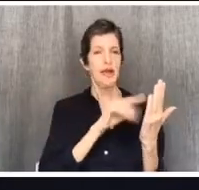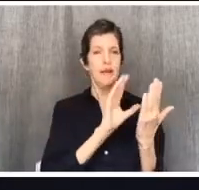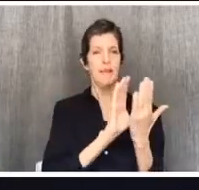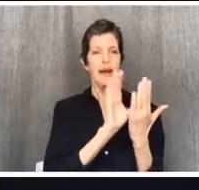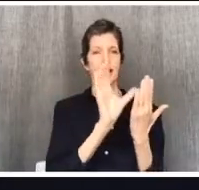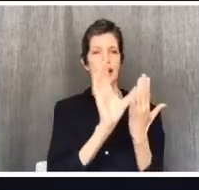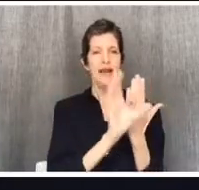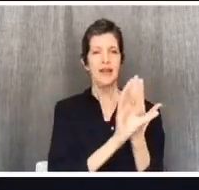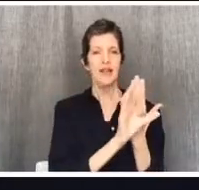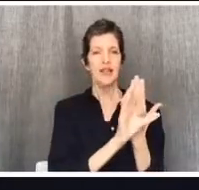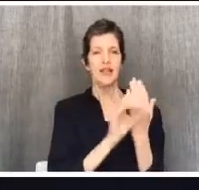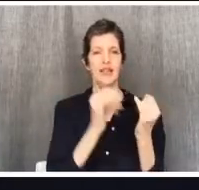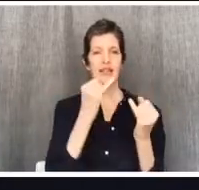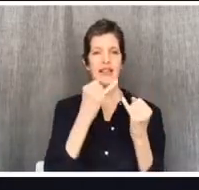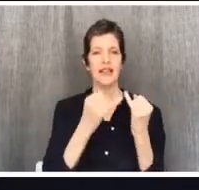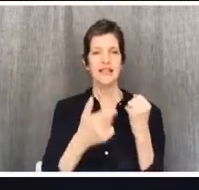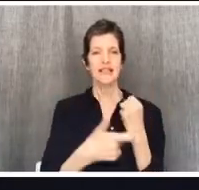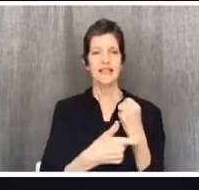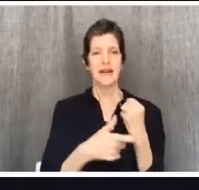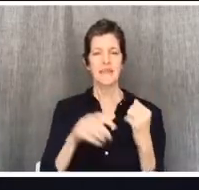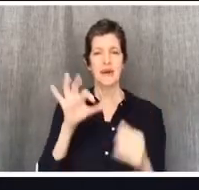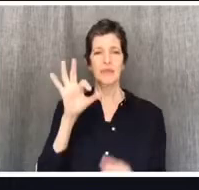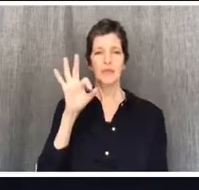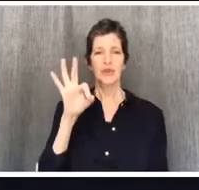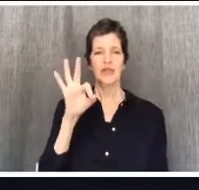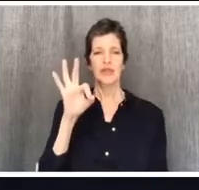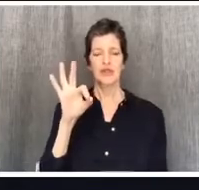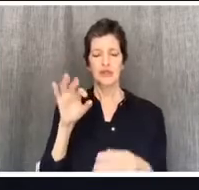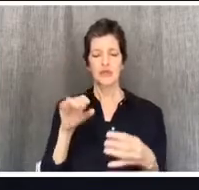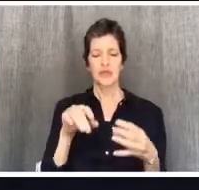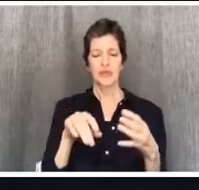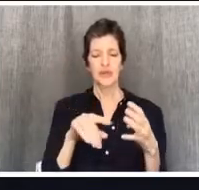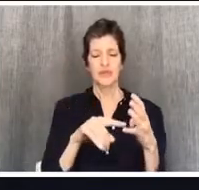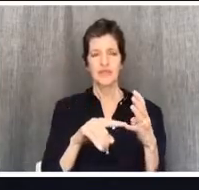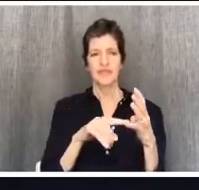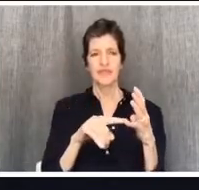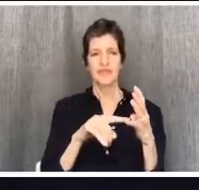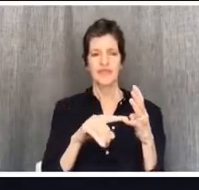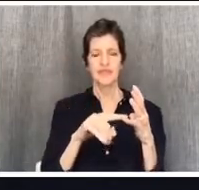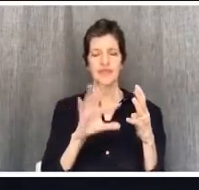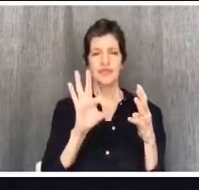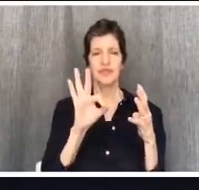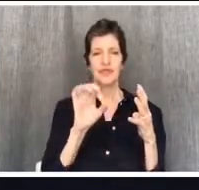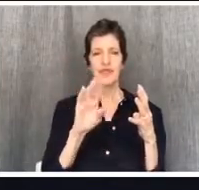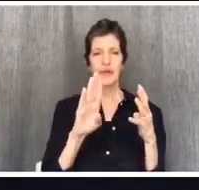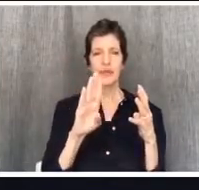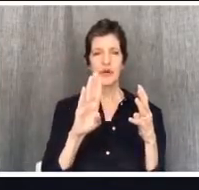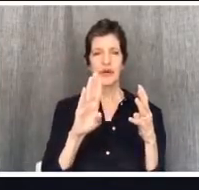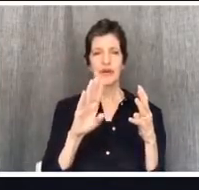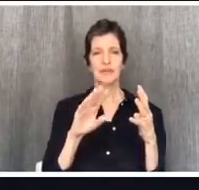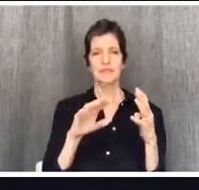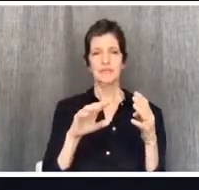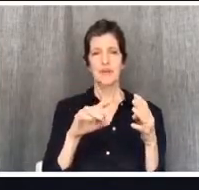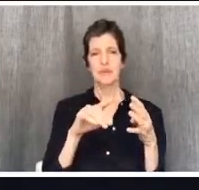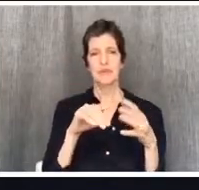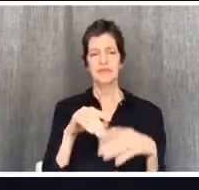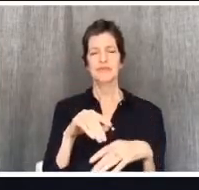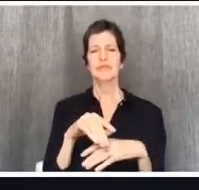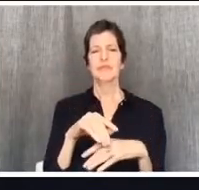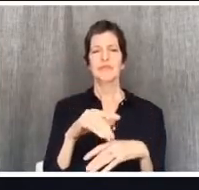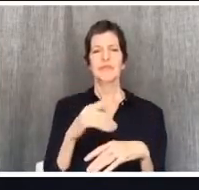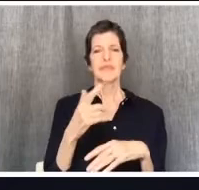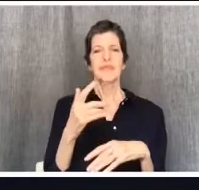preached was right at the end of February, beginning of March. And then my wife and I were anticipating a baby. It's been a little while, and